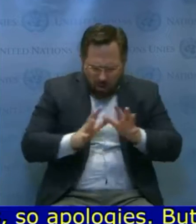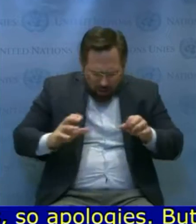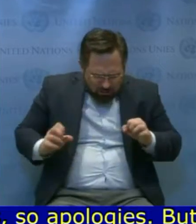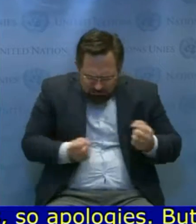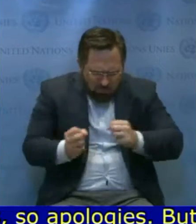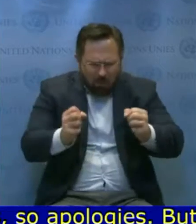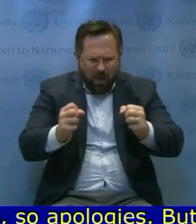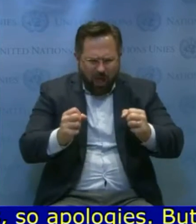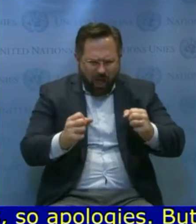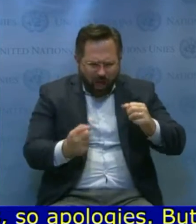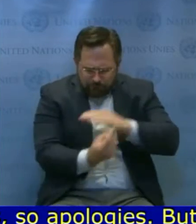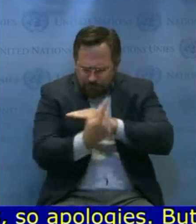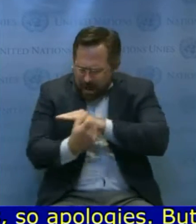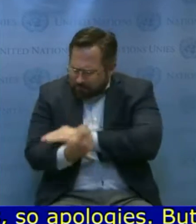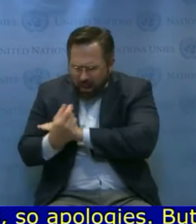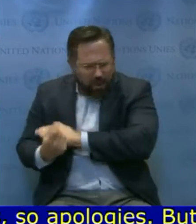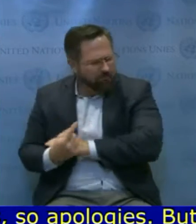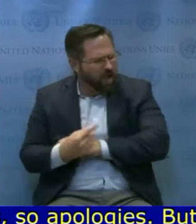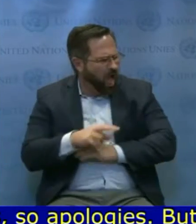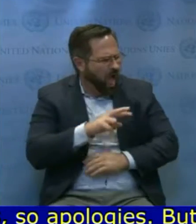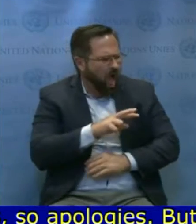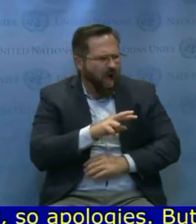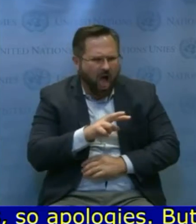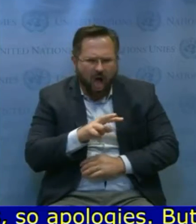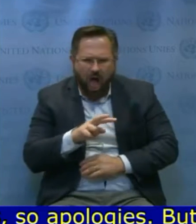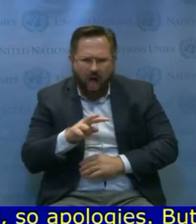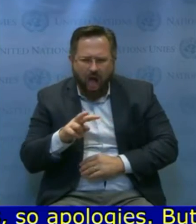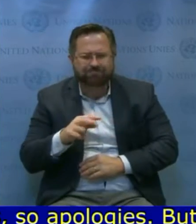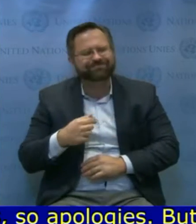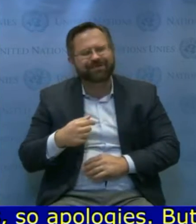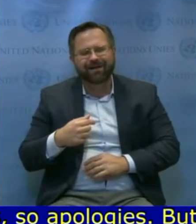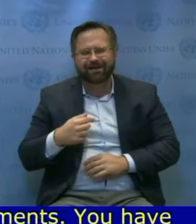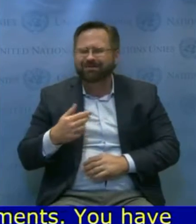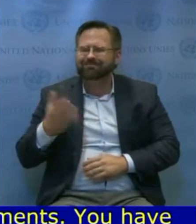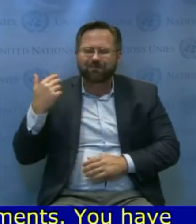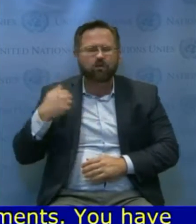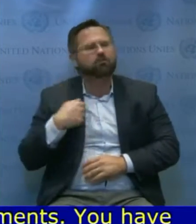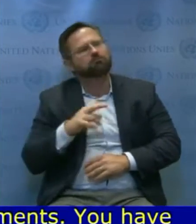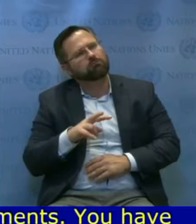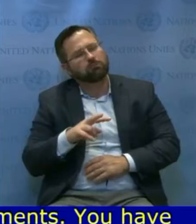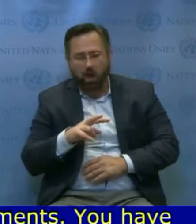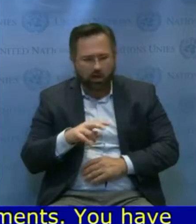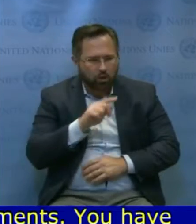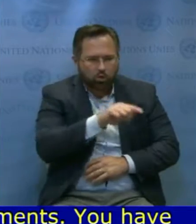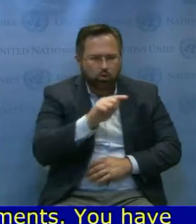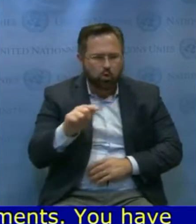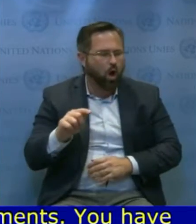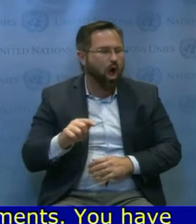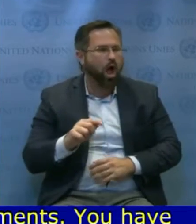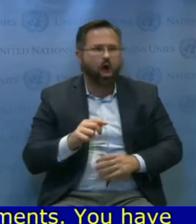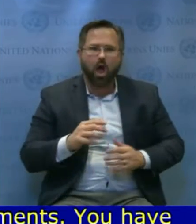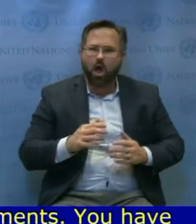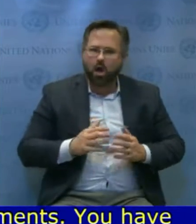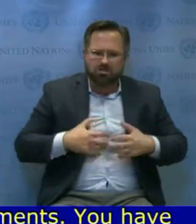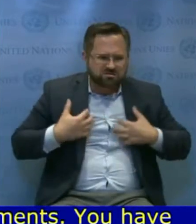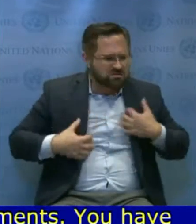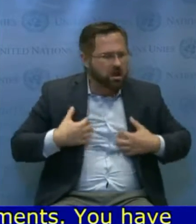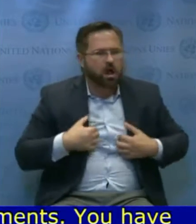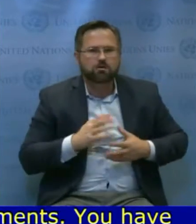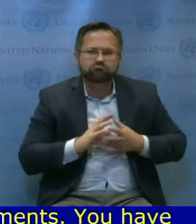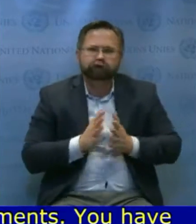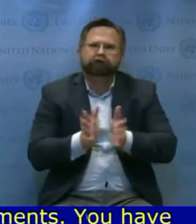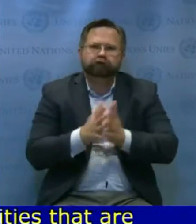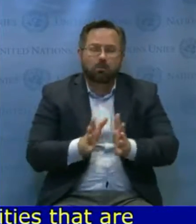And this is exactly, I think, what persons with disabilities hope to hear from those who govern